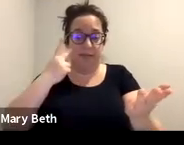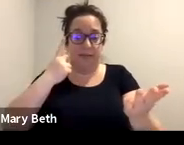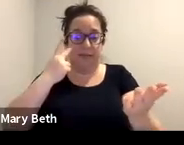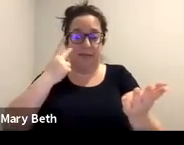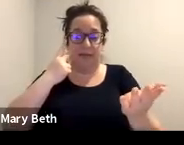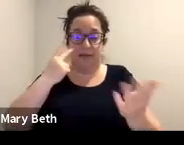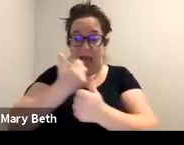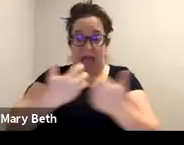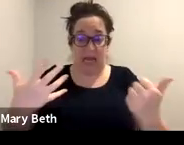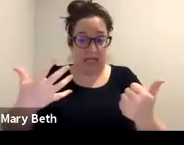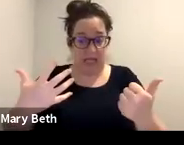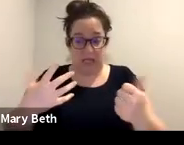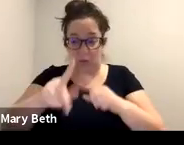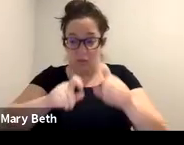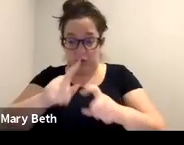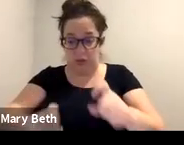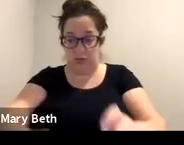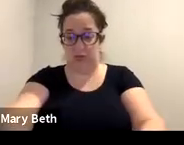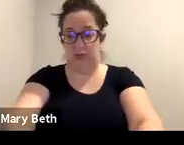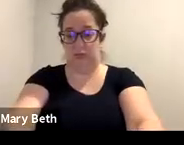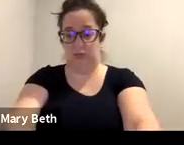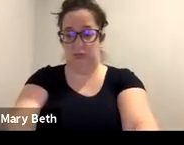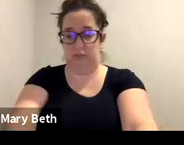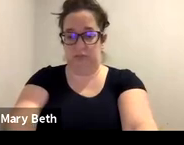questions and